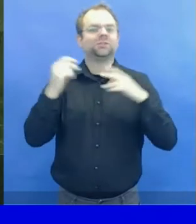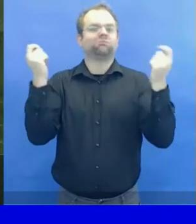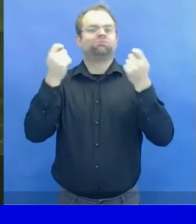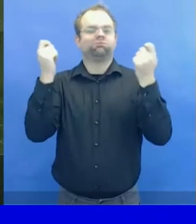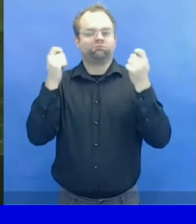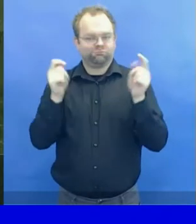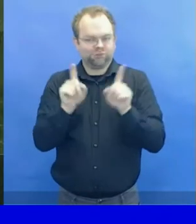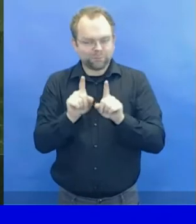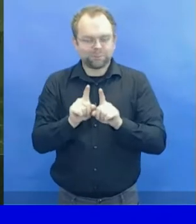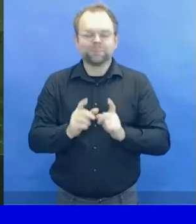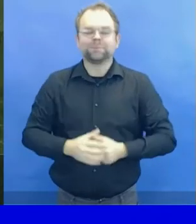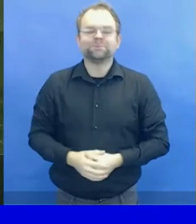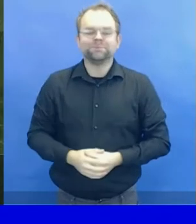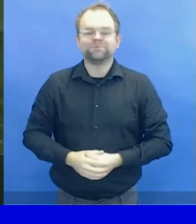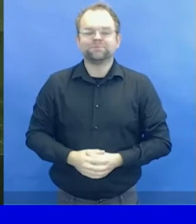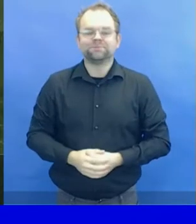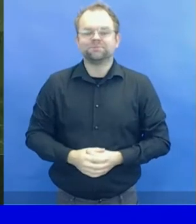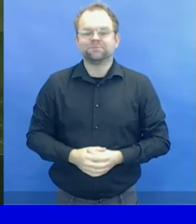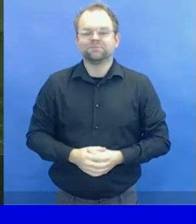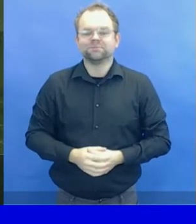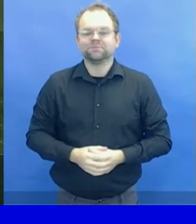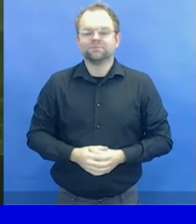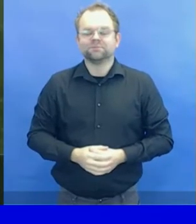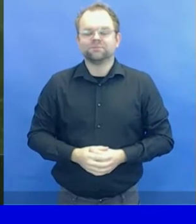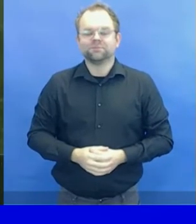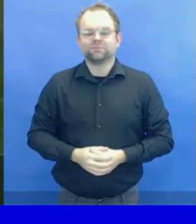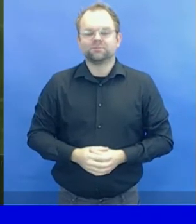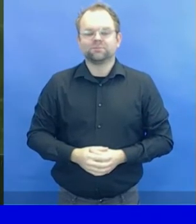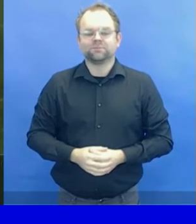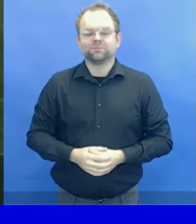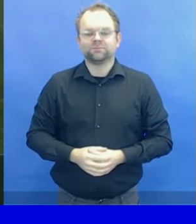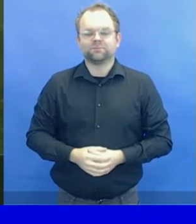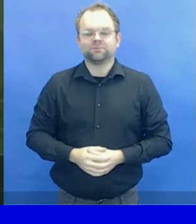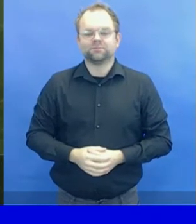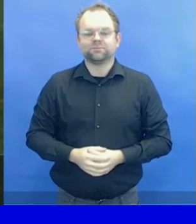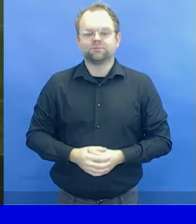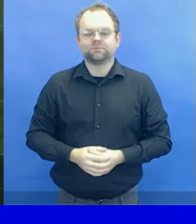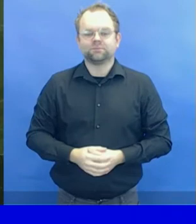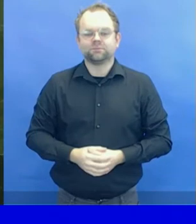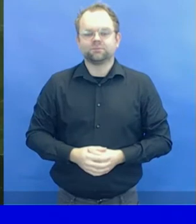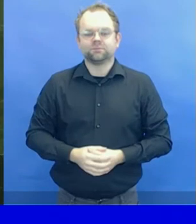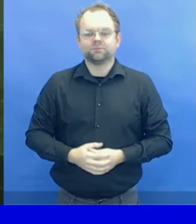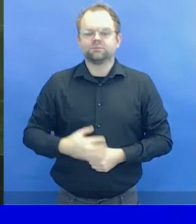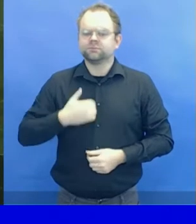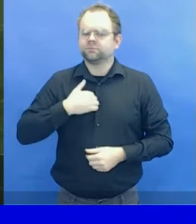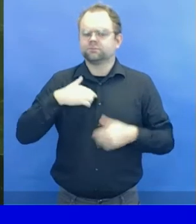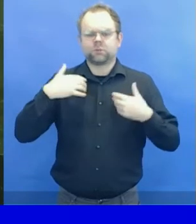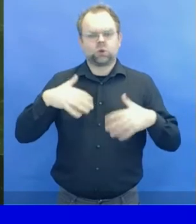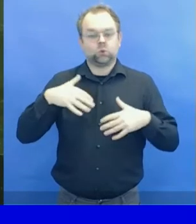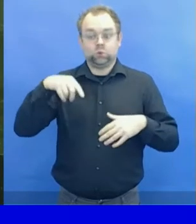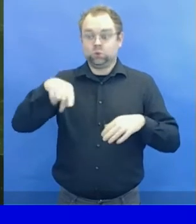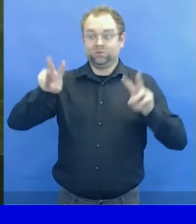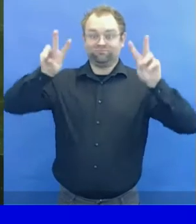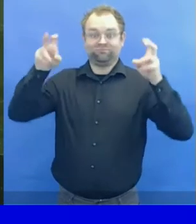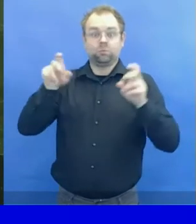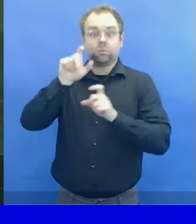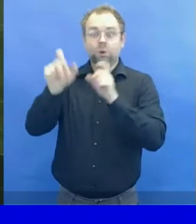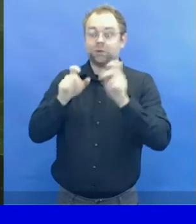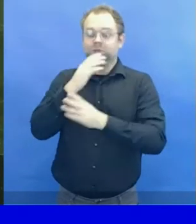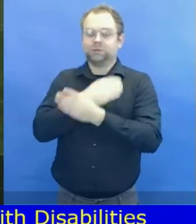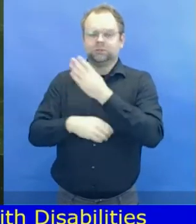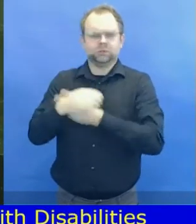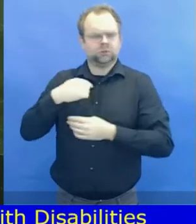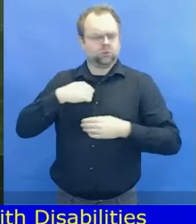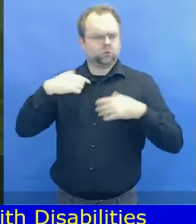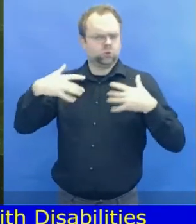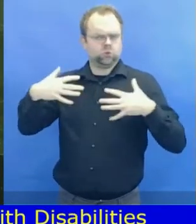extremely seriously. Securing the rights of persons with disabilities is necessary for upholding the